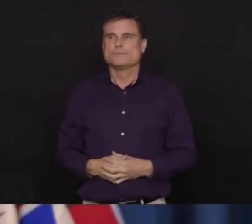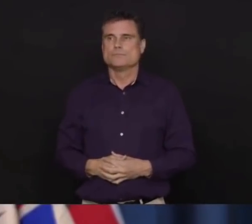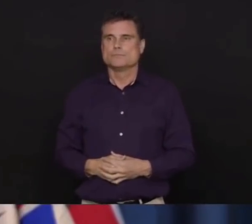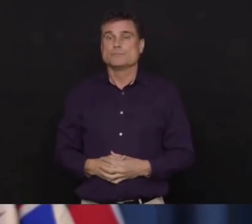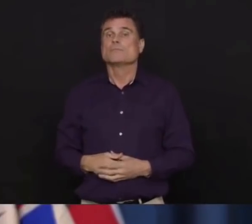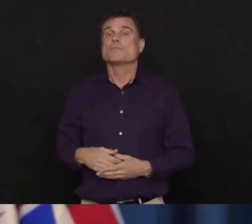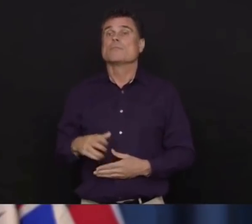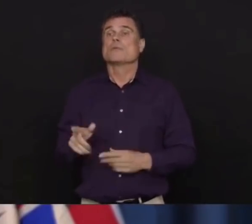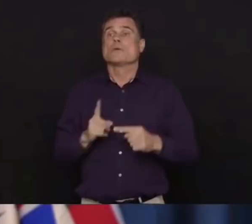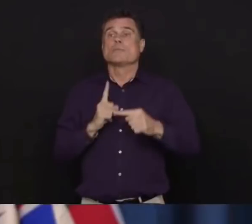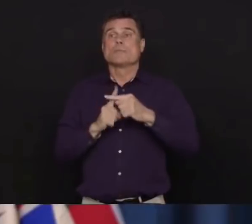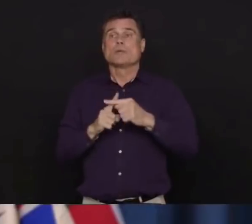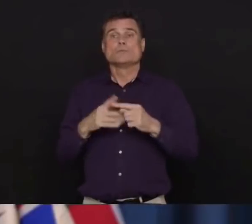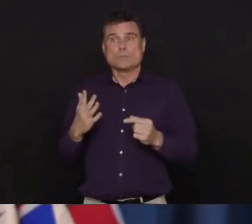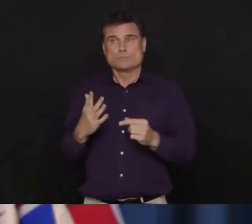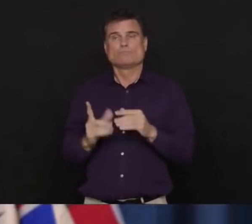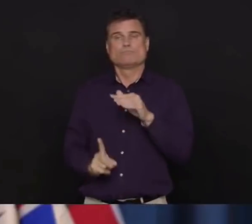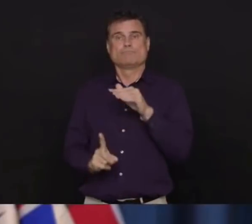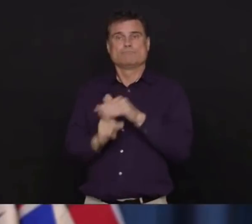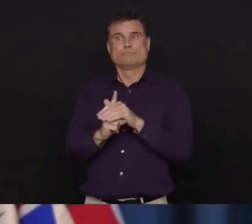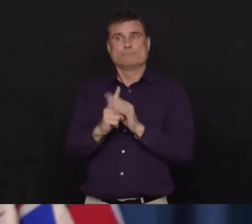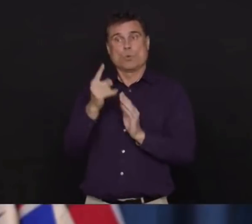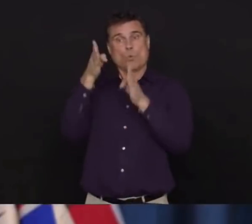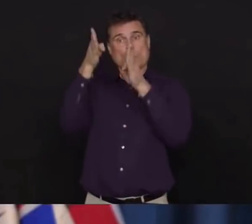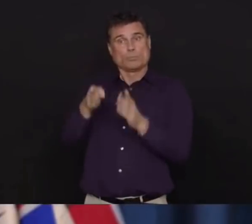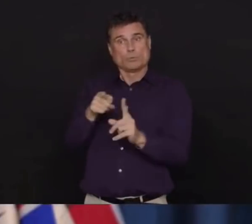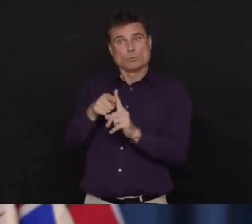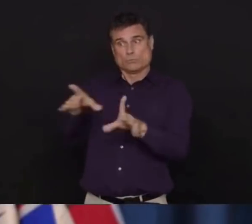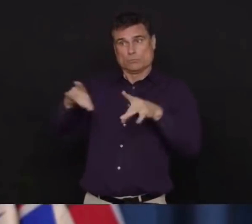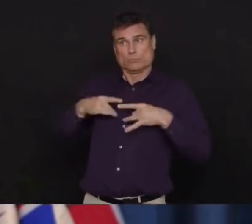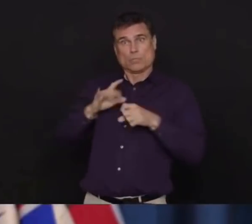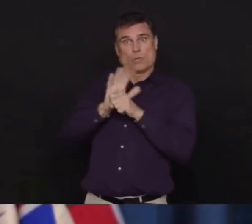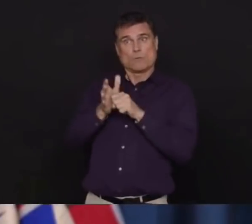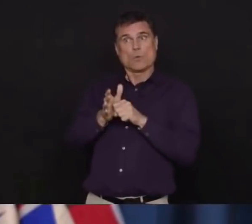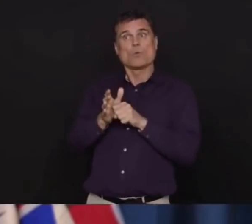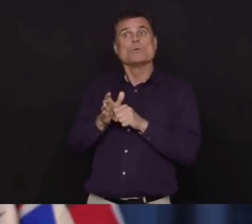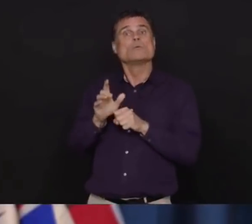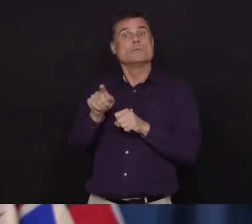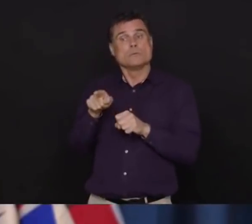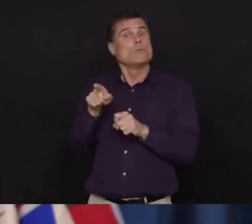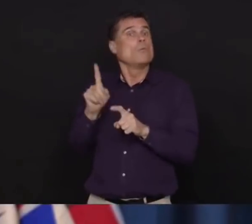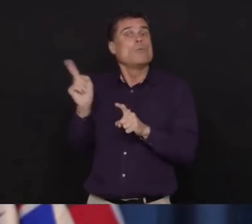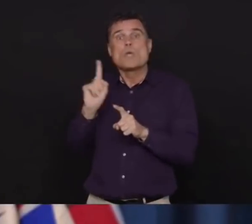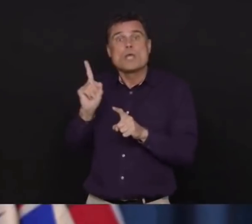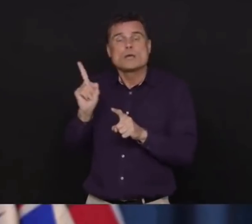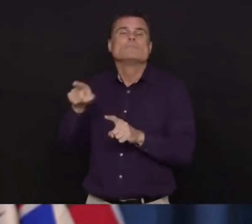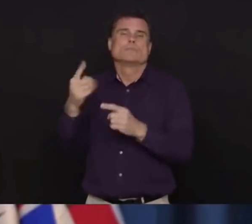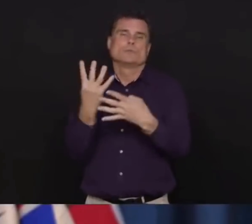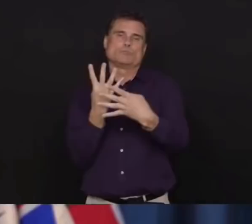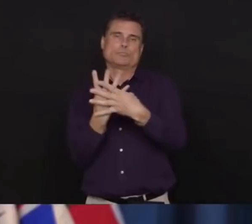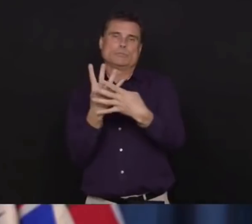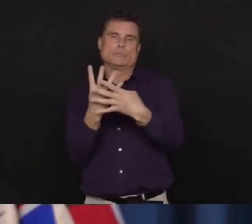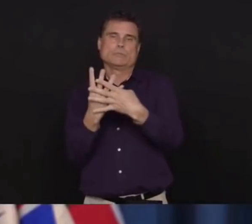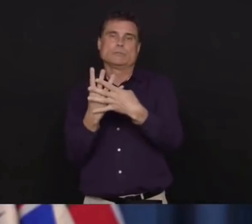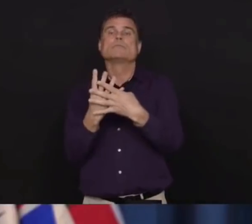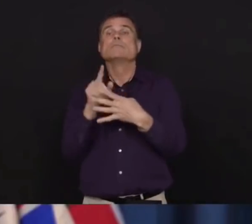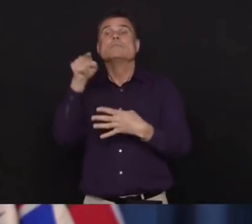related to an inmate at the Okanagan Correctional Centre in the interior